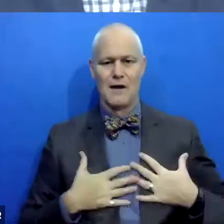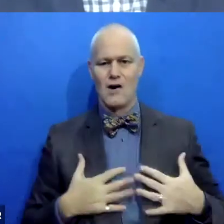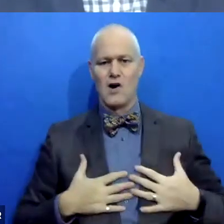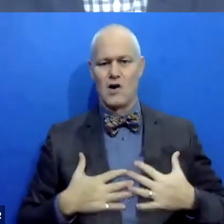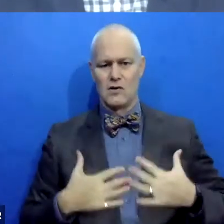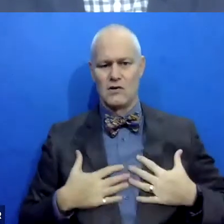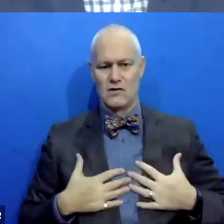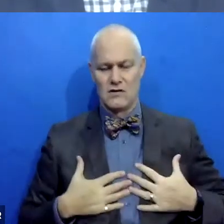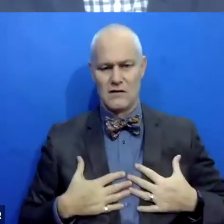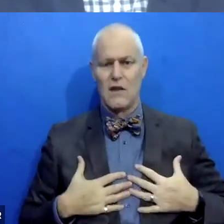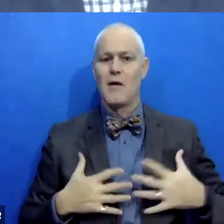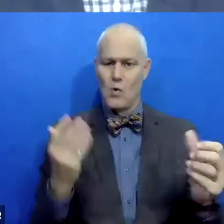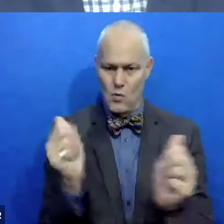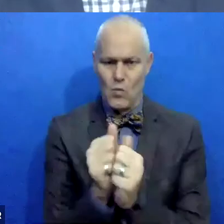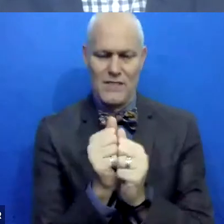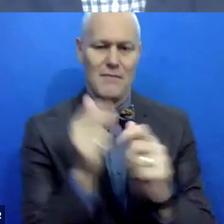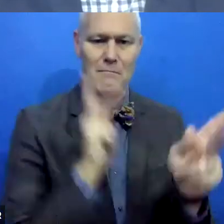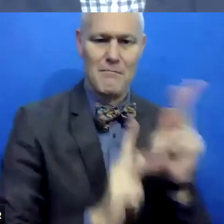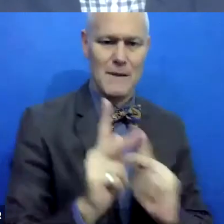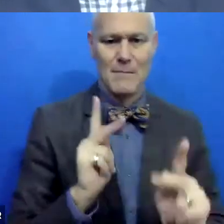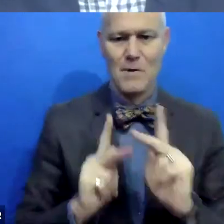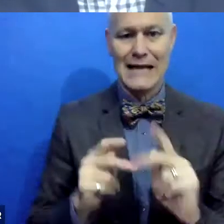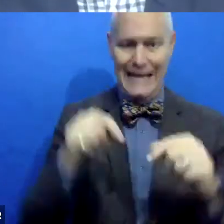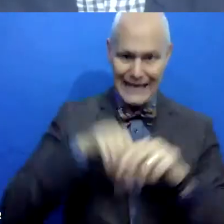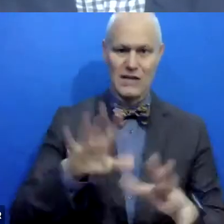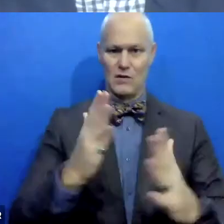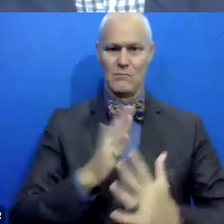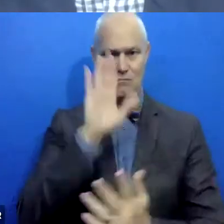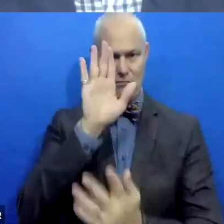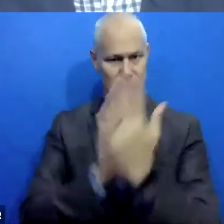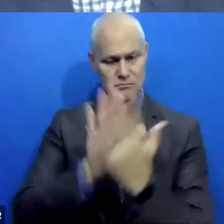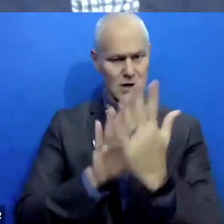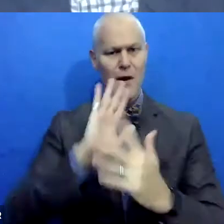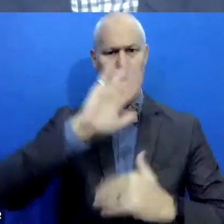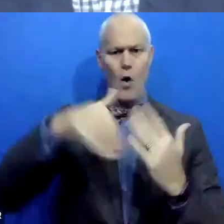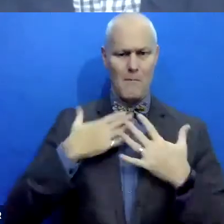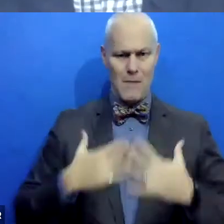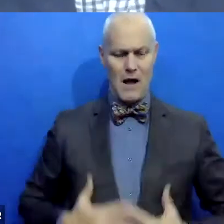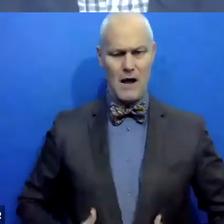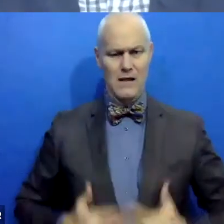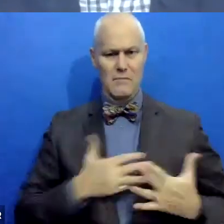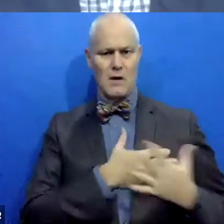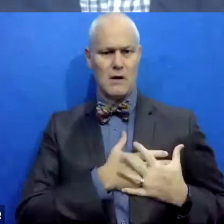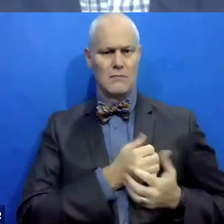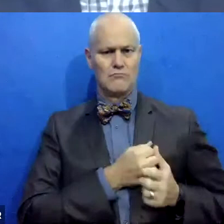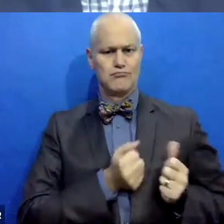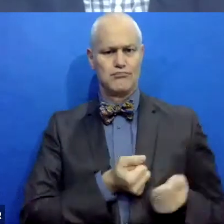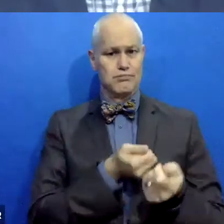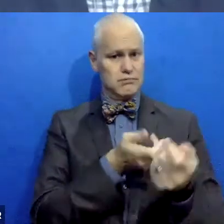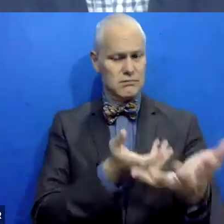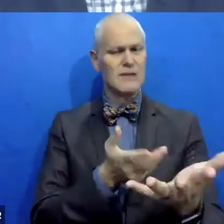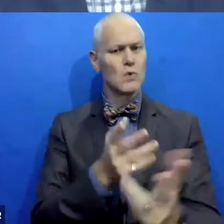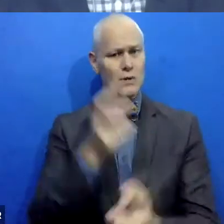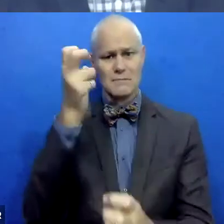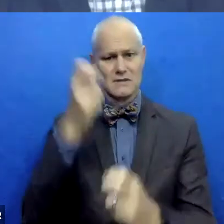with people, when I'm in your presence, I answer from my whole body. I answer from my heart. And so that's been really hard